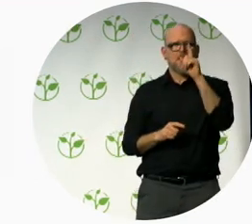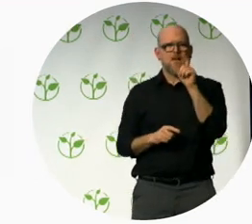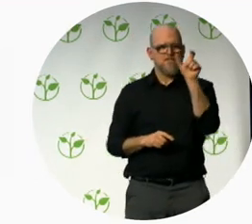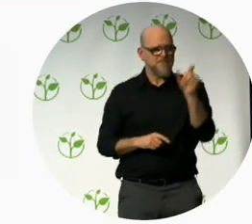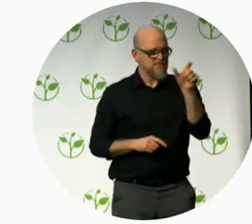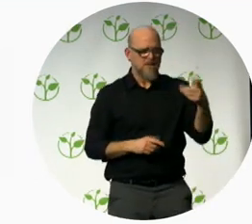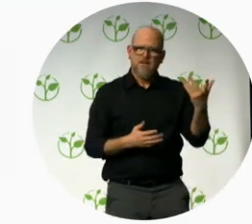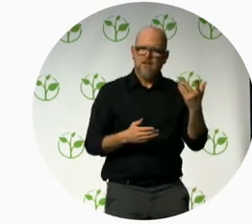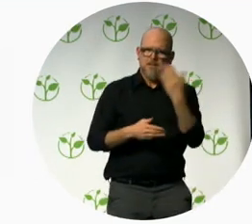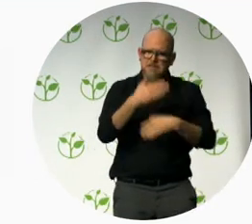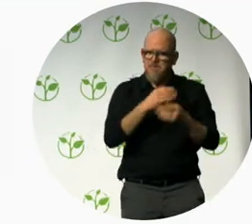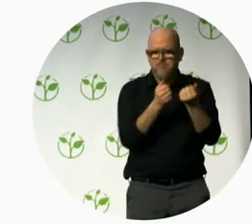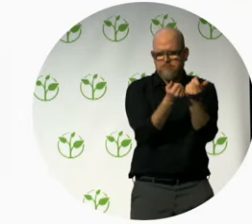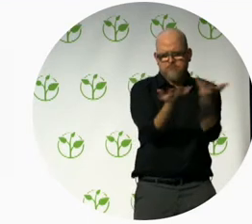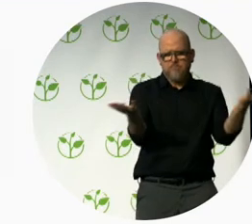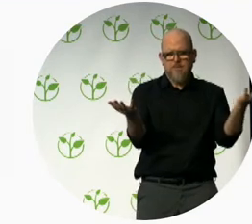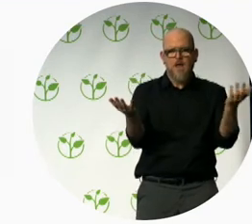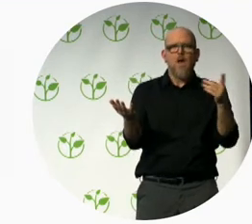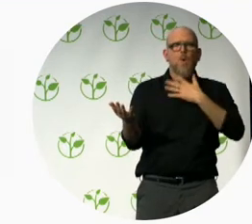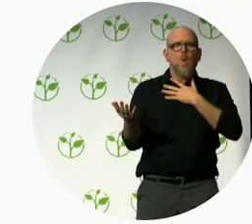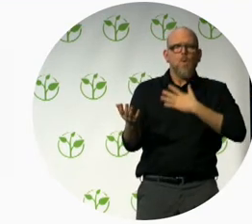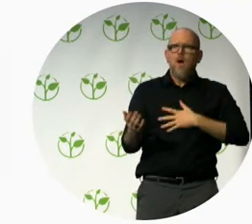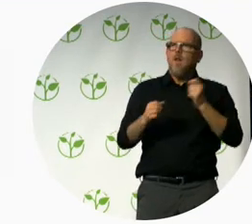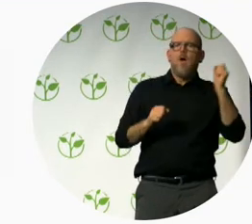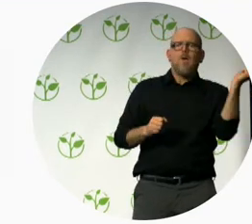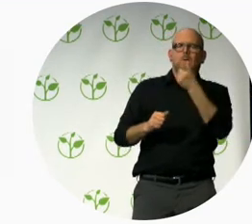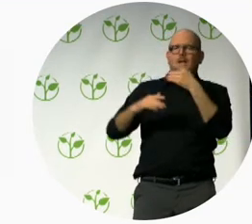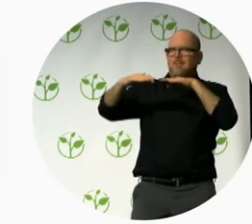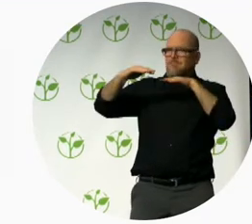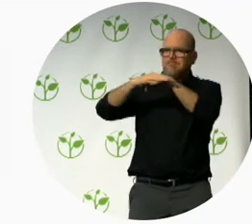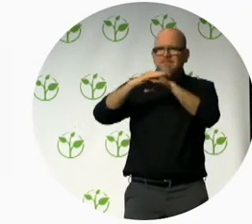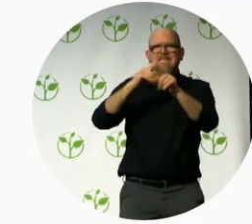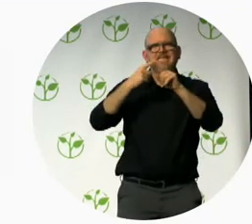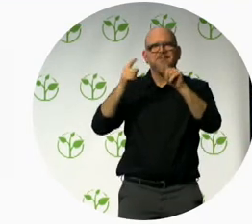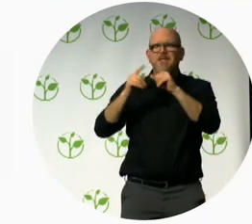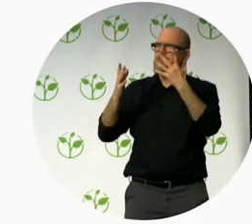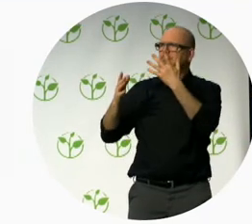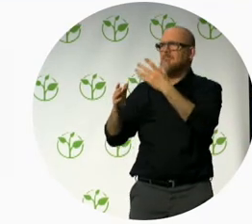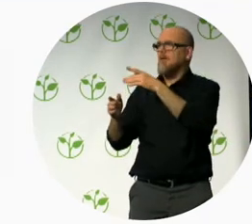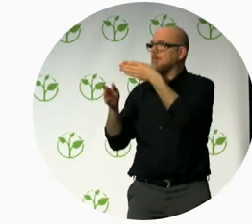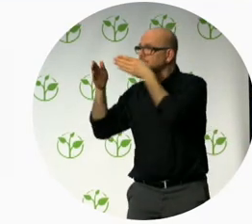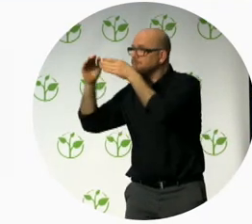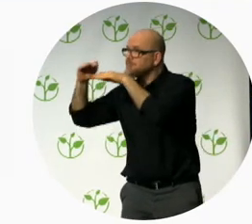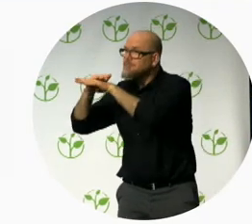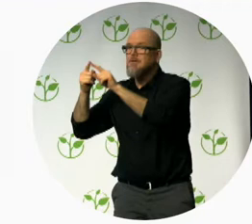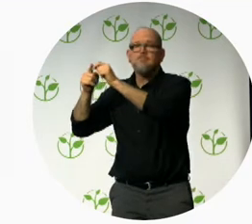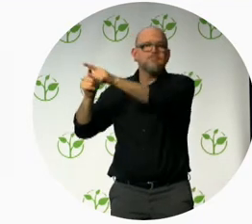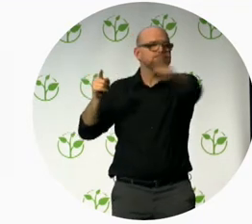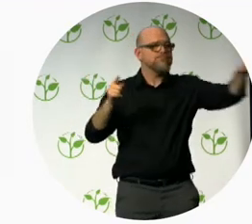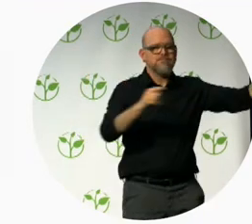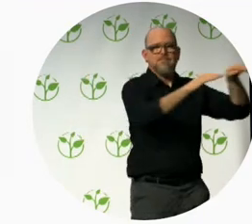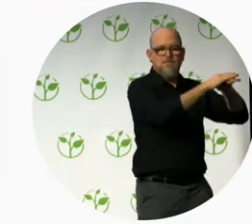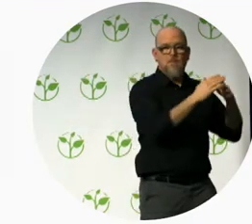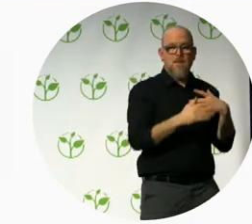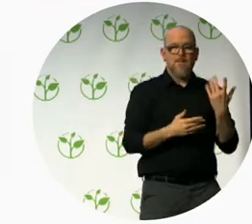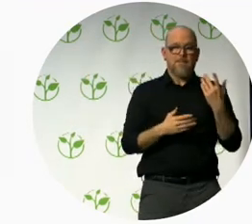actually already fully accessible right now. Government ministries will be fully accessible by the end of this year